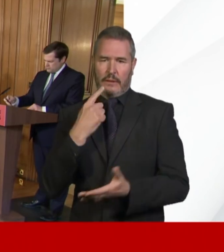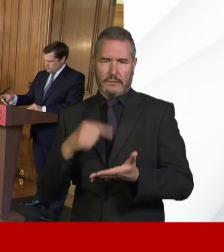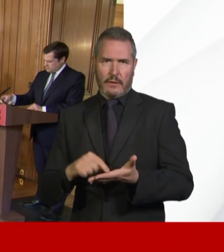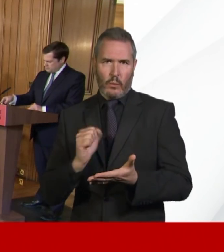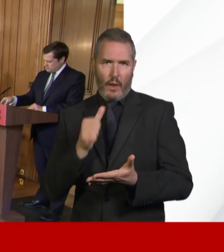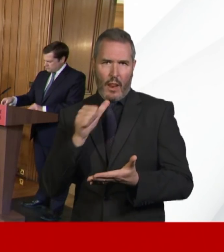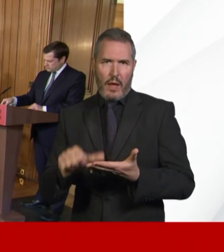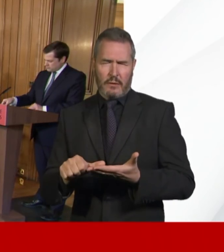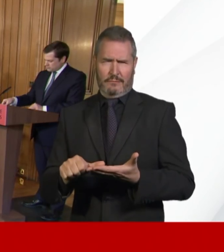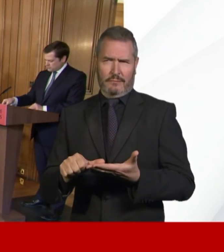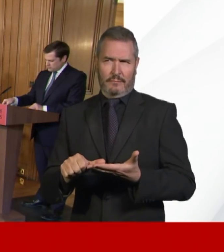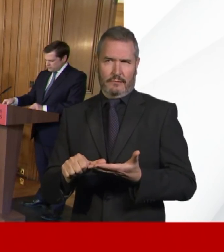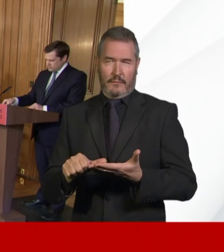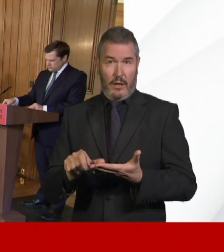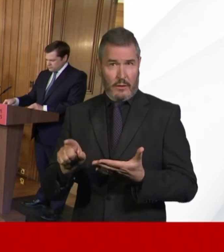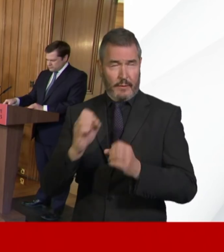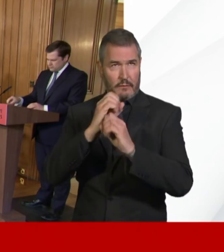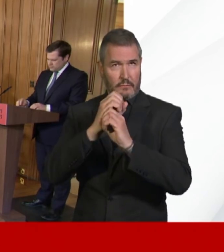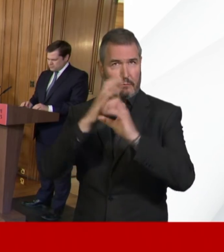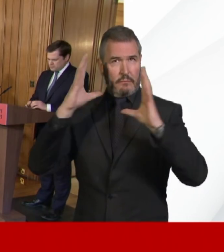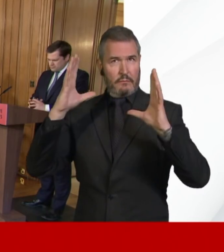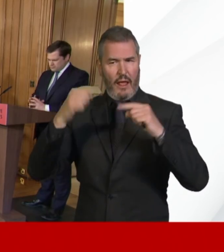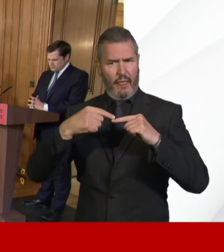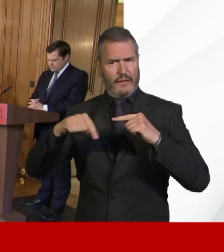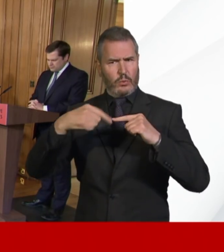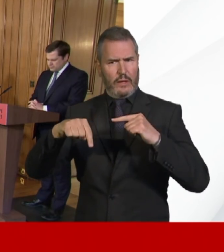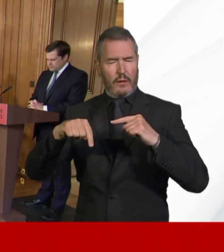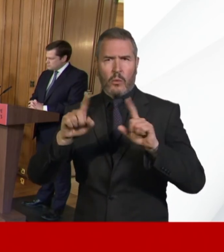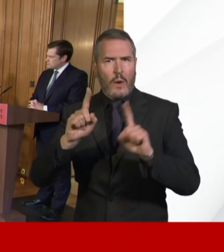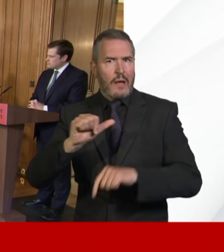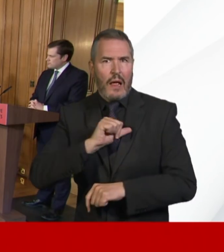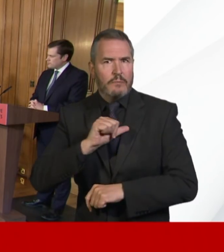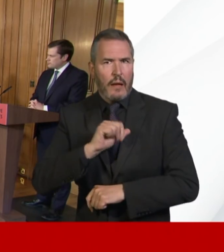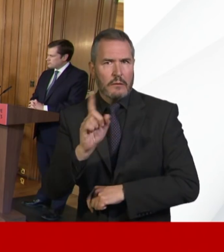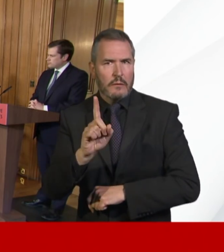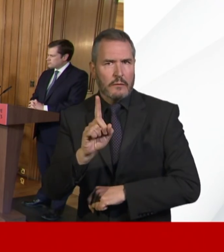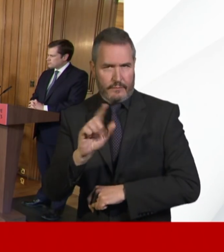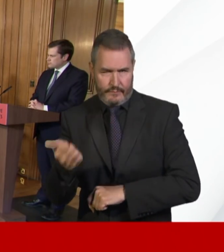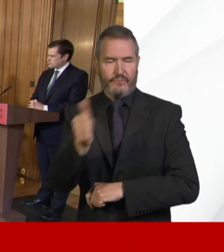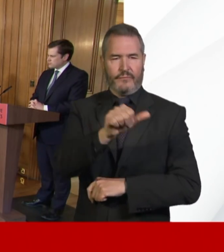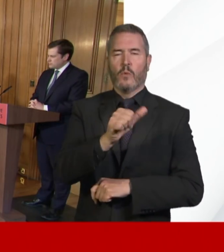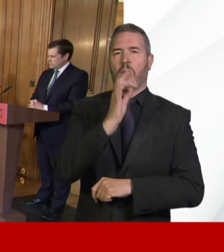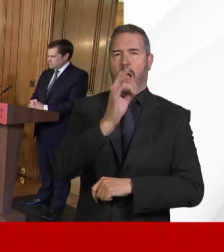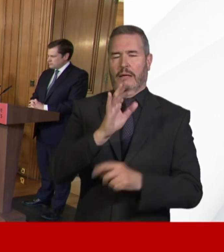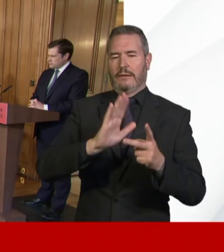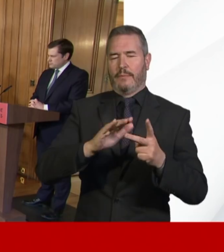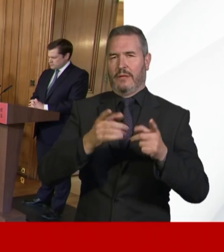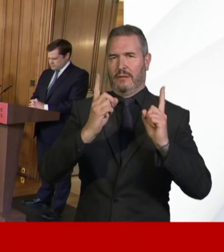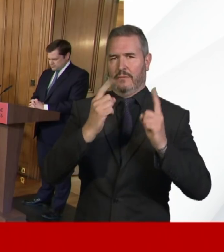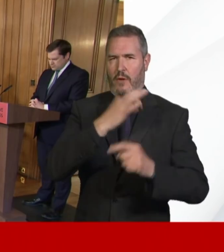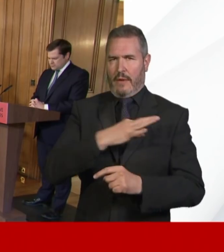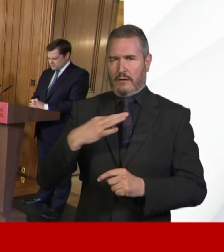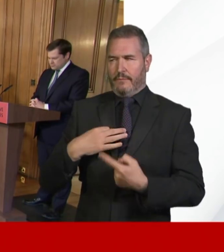better. What do you think the coming week is going to look like? And then a question for Dr Harris. We've had confirmation